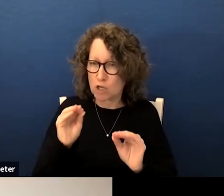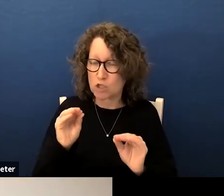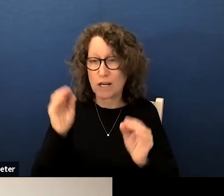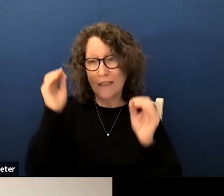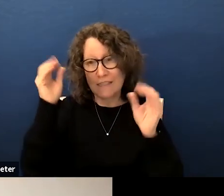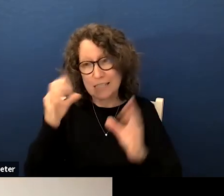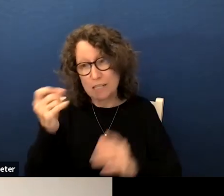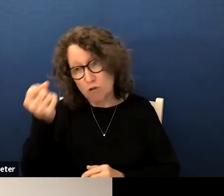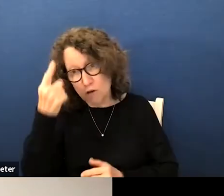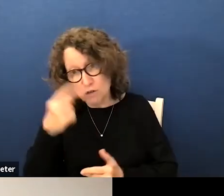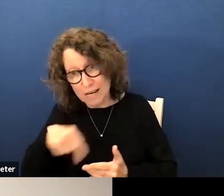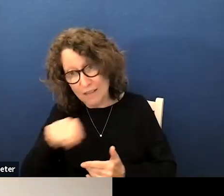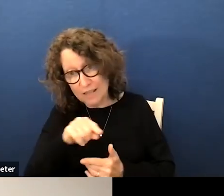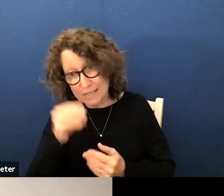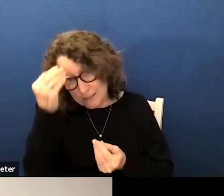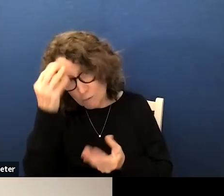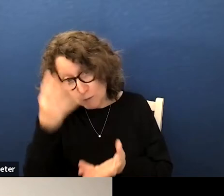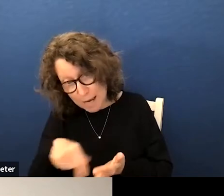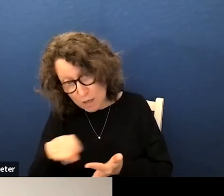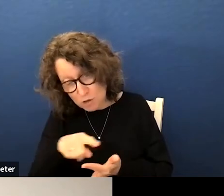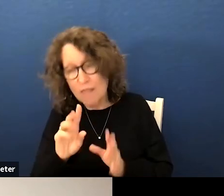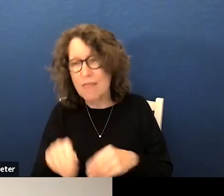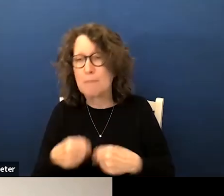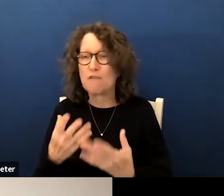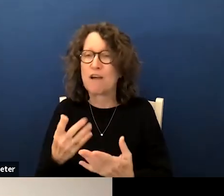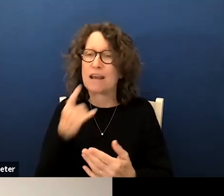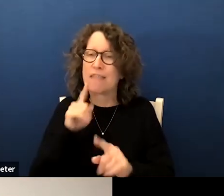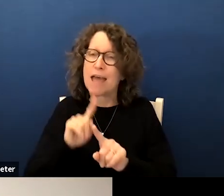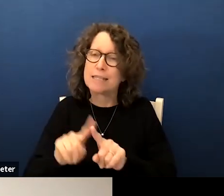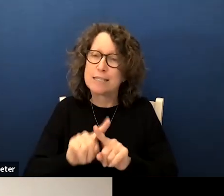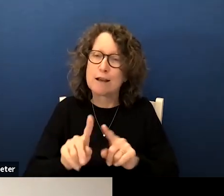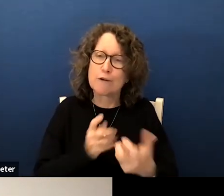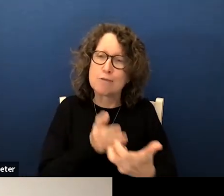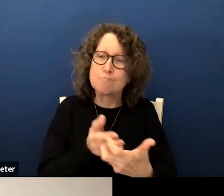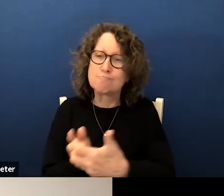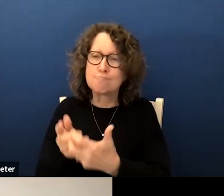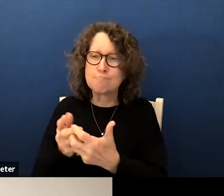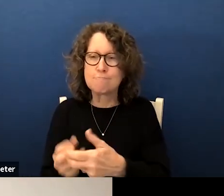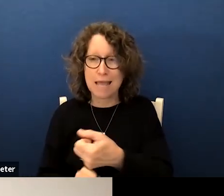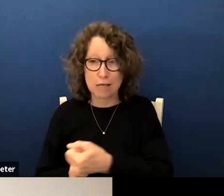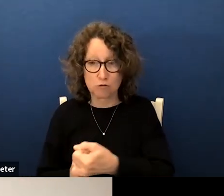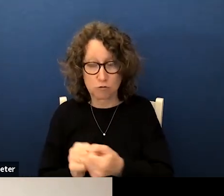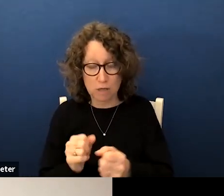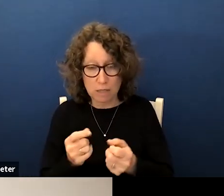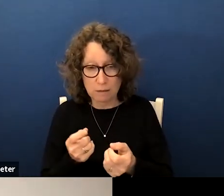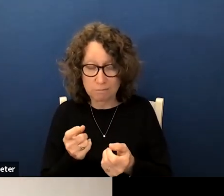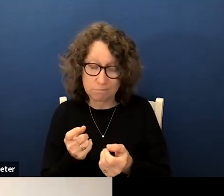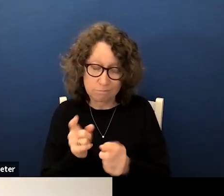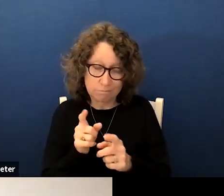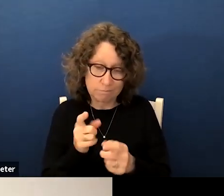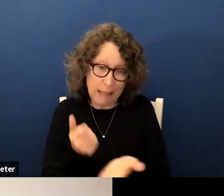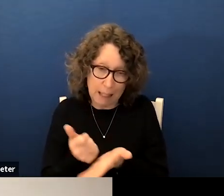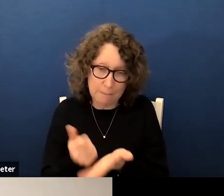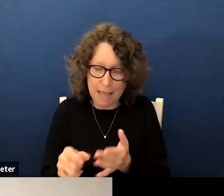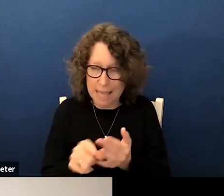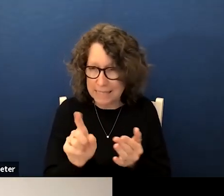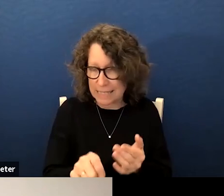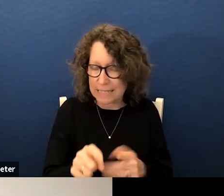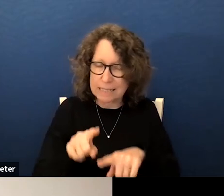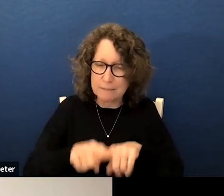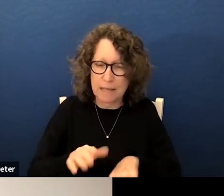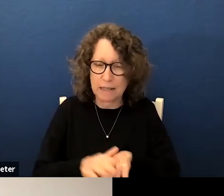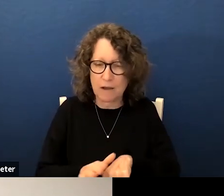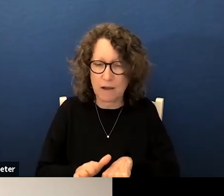this data then providing that differentiated extra support as needed depending on